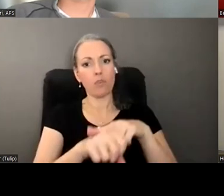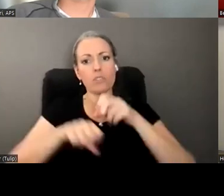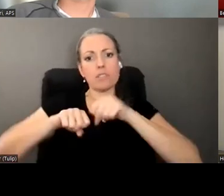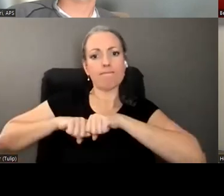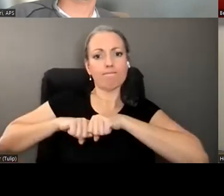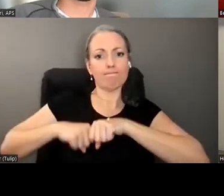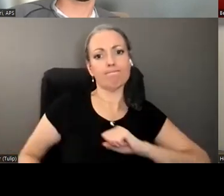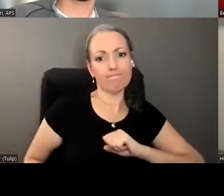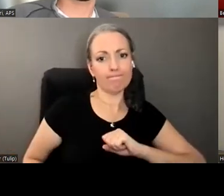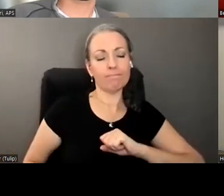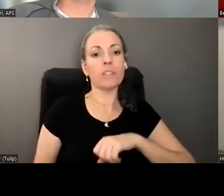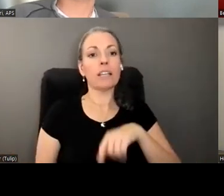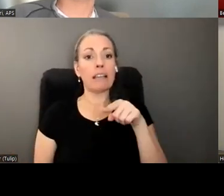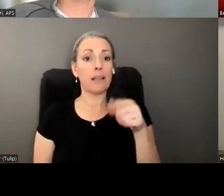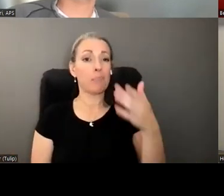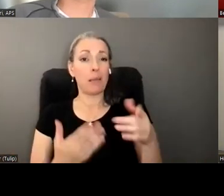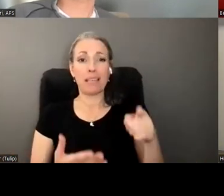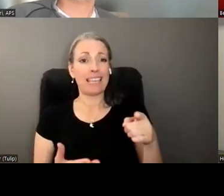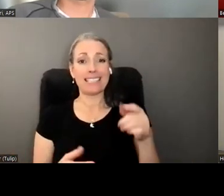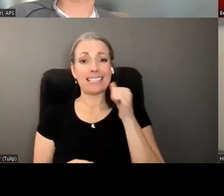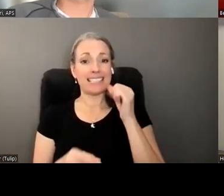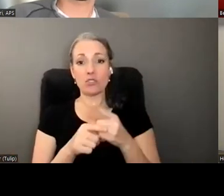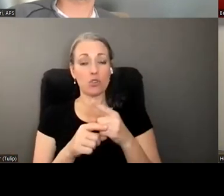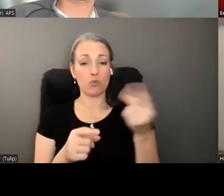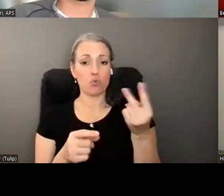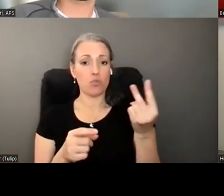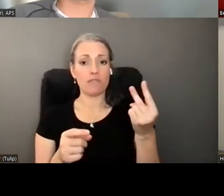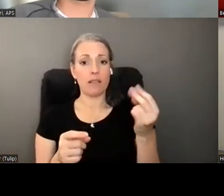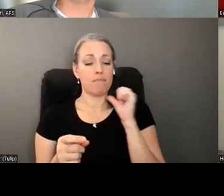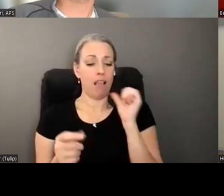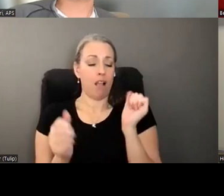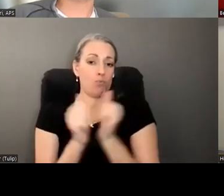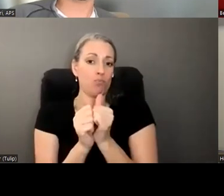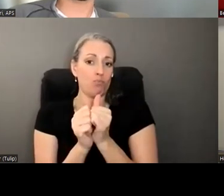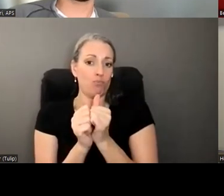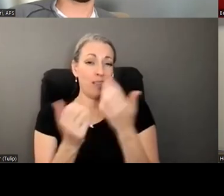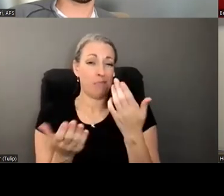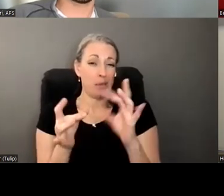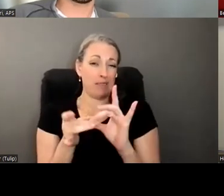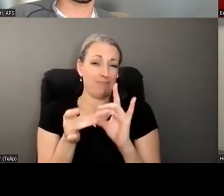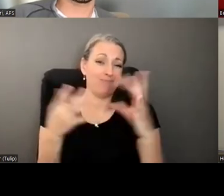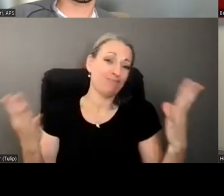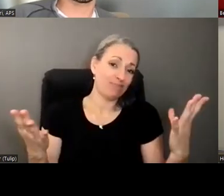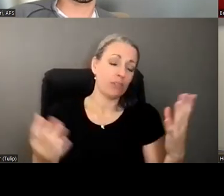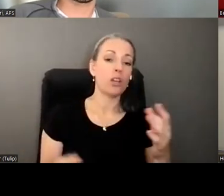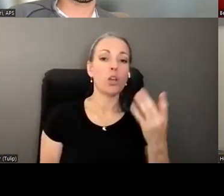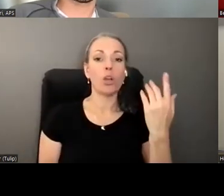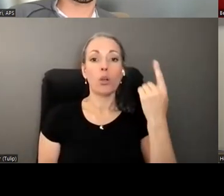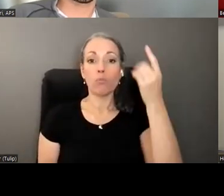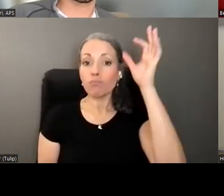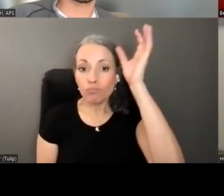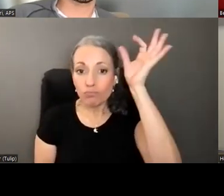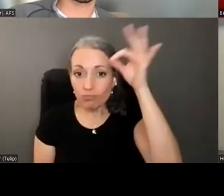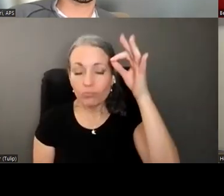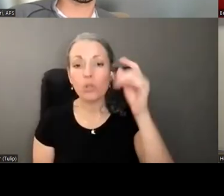we don't know if he's estranged with a sister um we don't know who he's sending money to we don't know